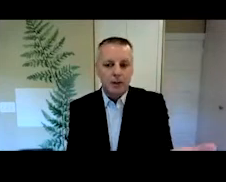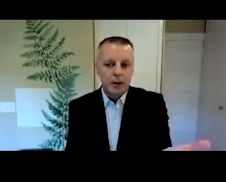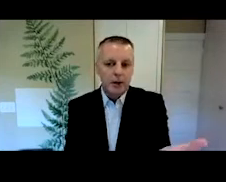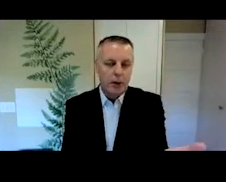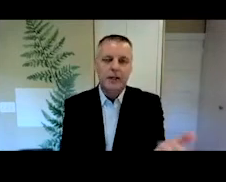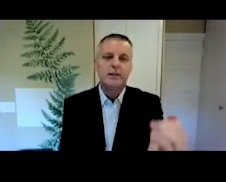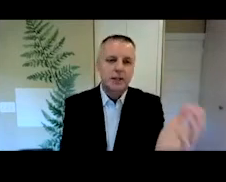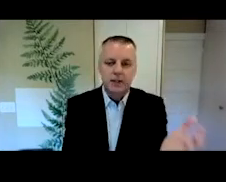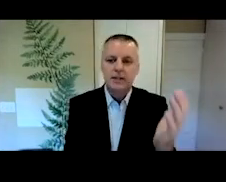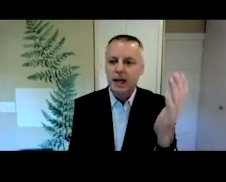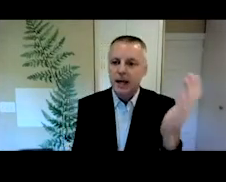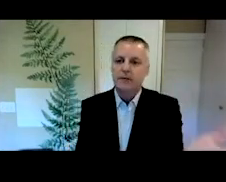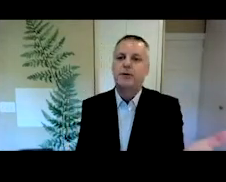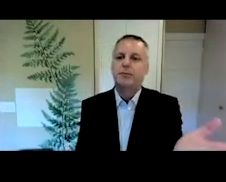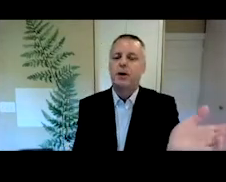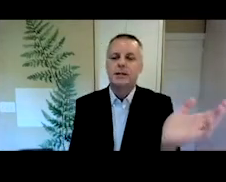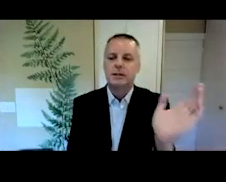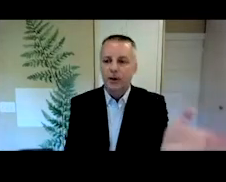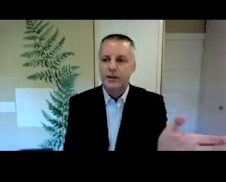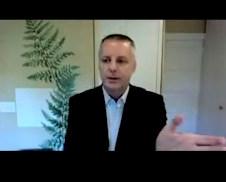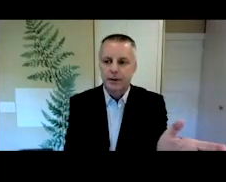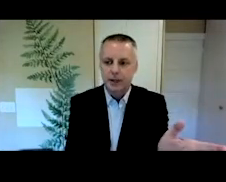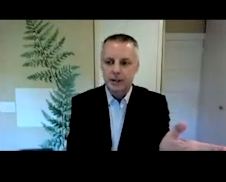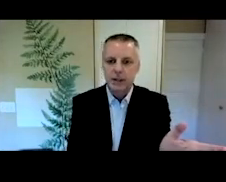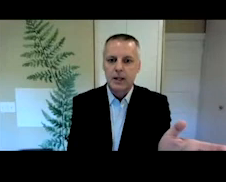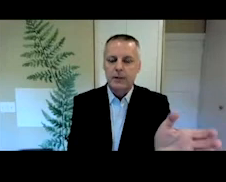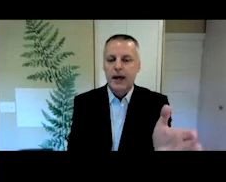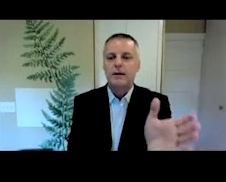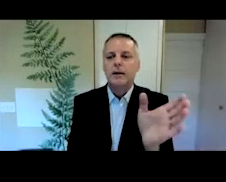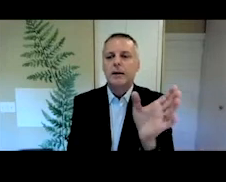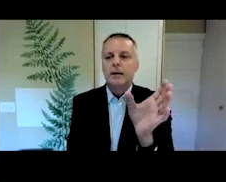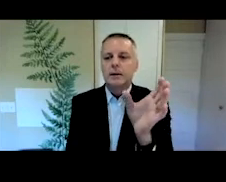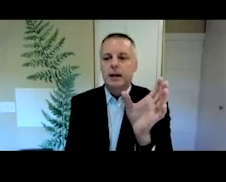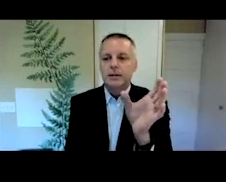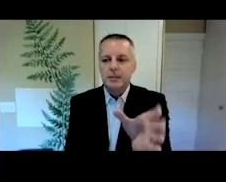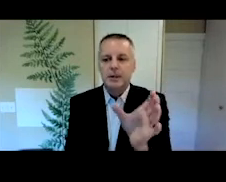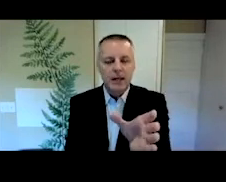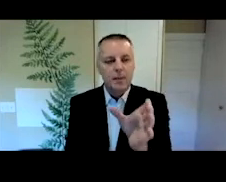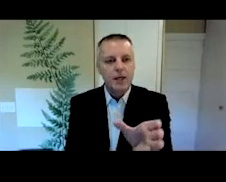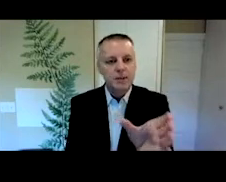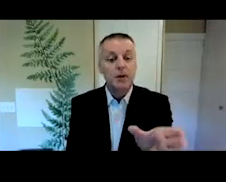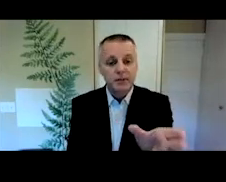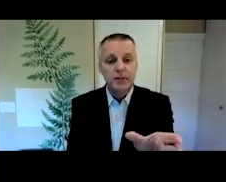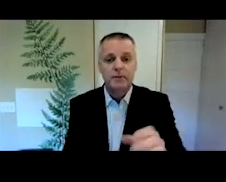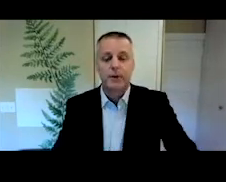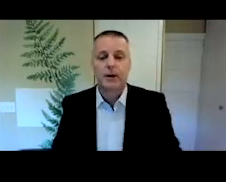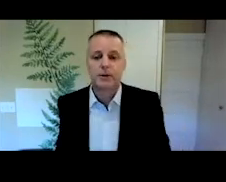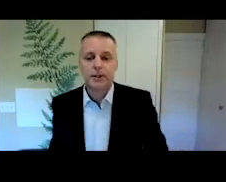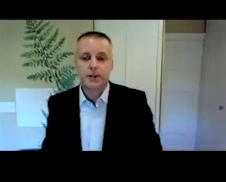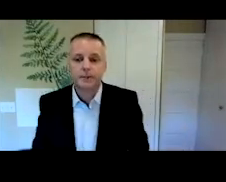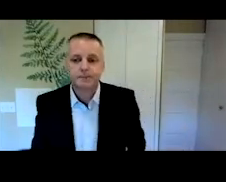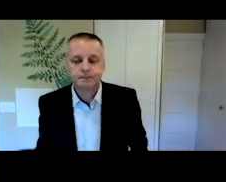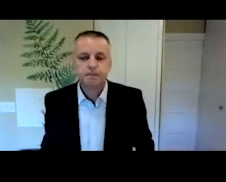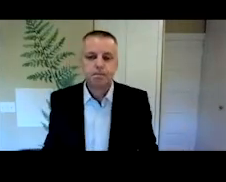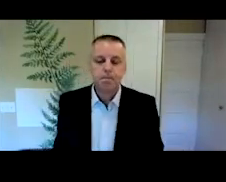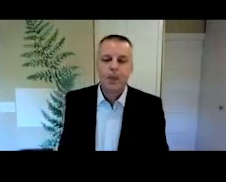with non-linear organization and slang and fill pauses and all these other things that, you know, seems to make comprehension more difficult for the L2